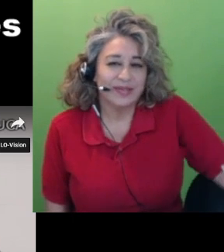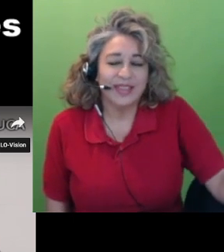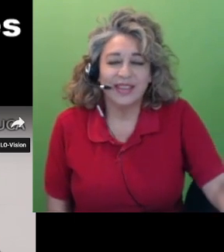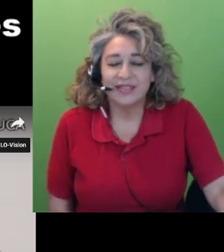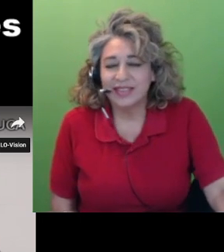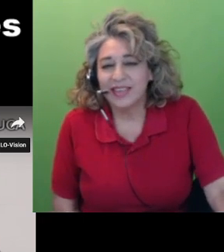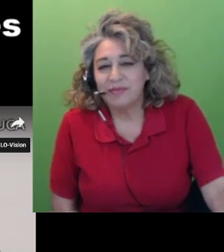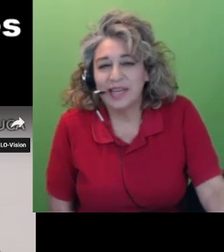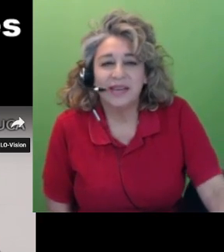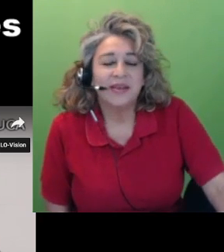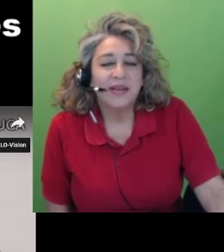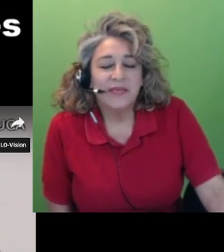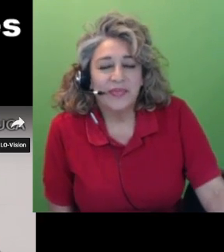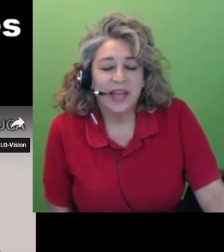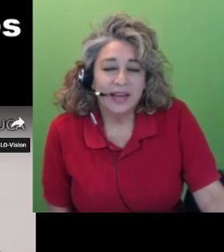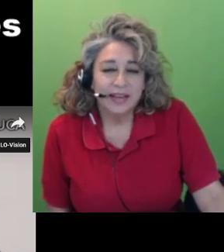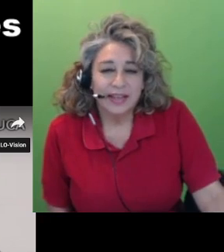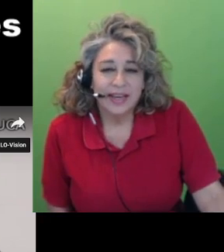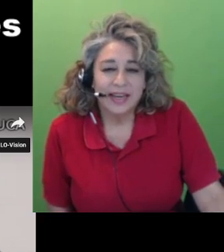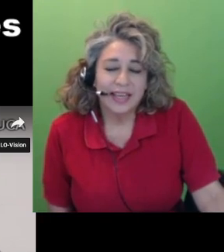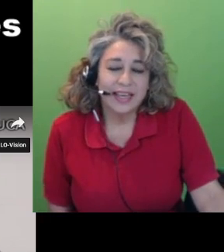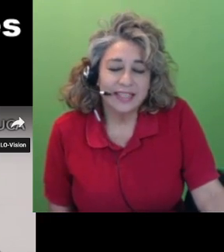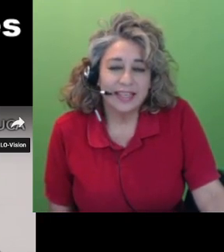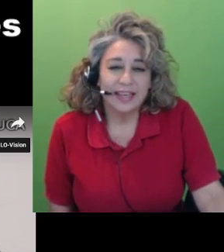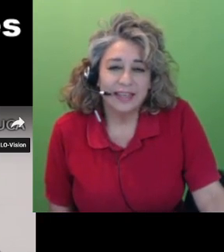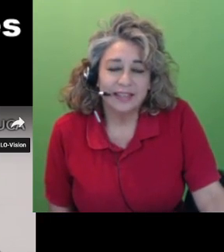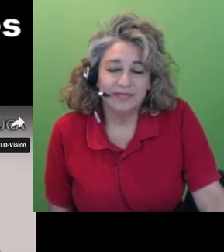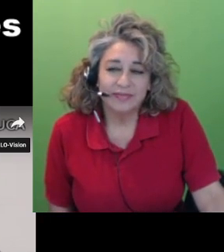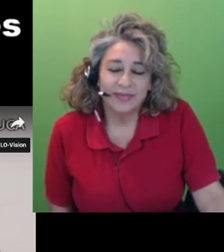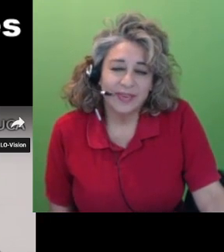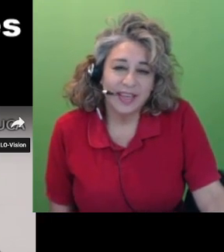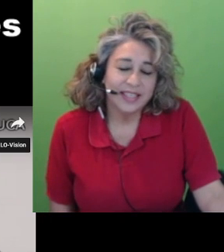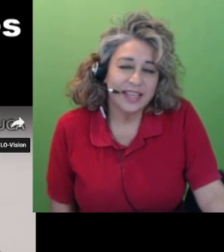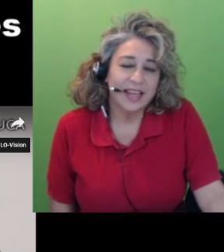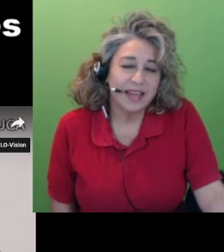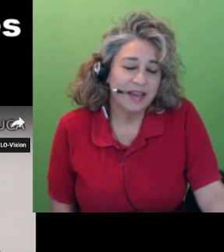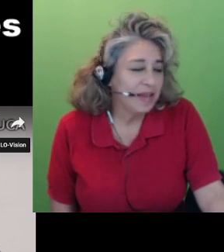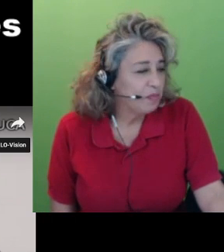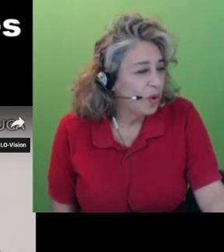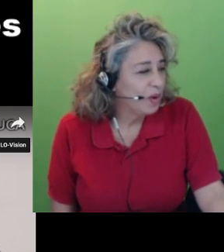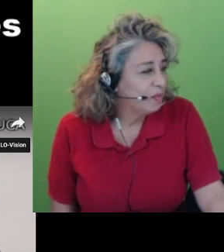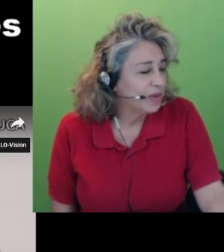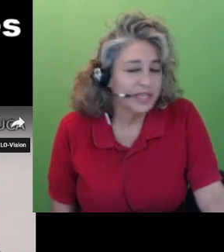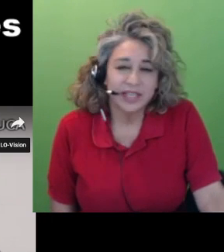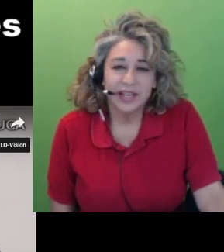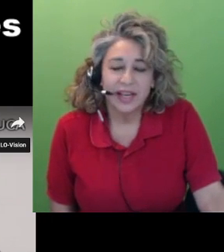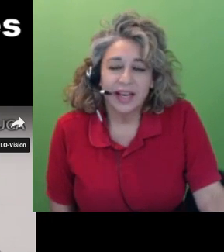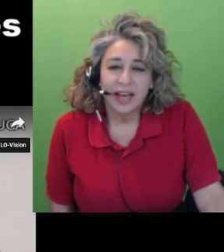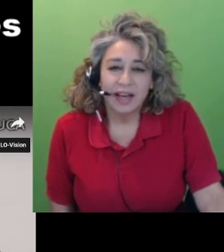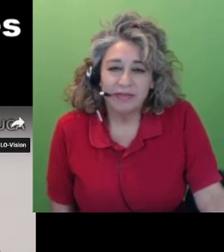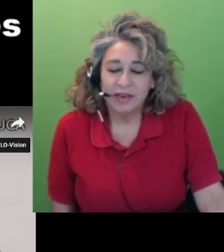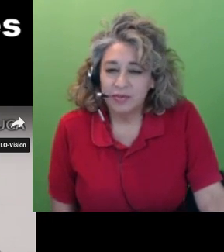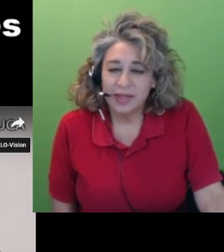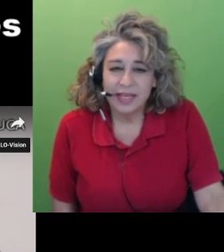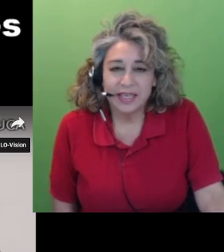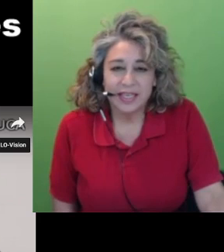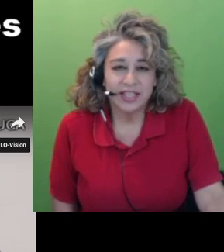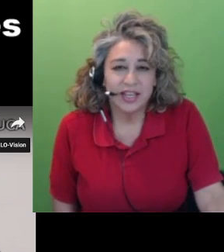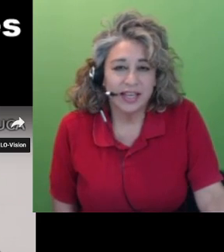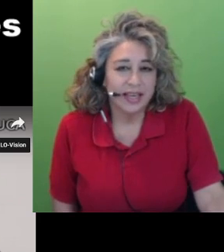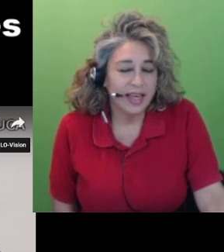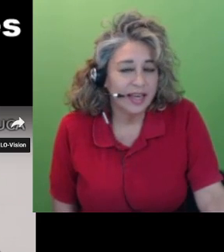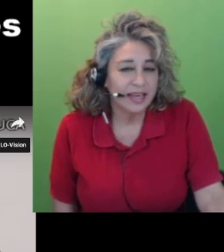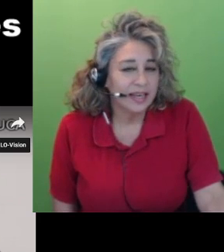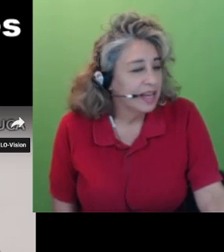which is really interesting but uh in any case uh he said a poem which I found really